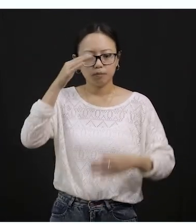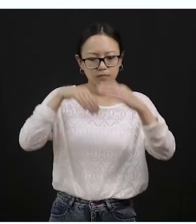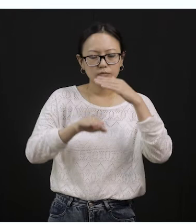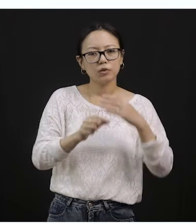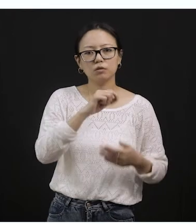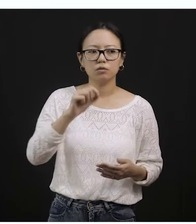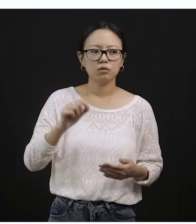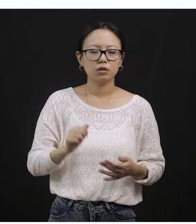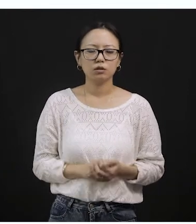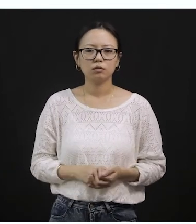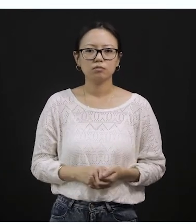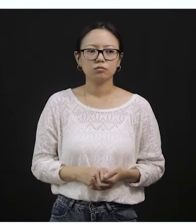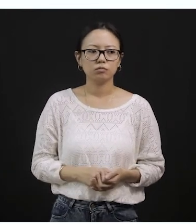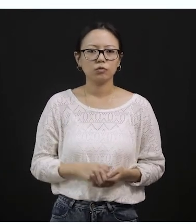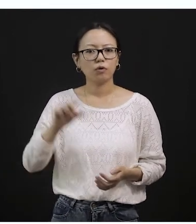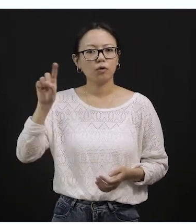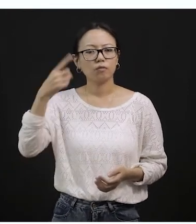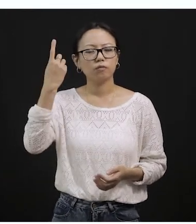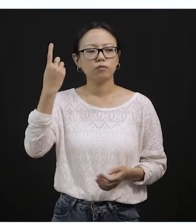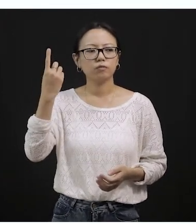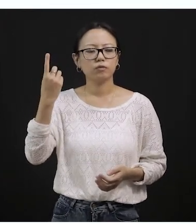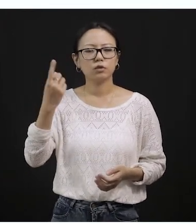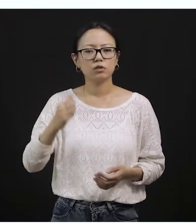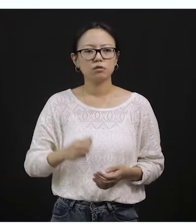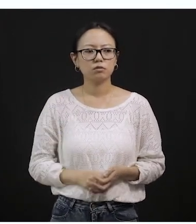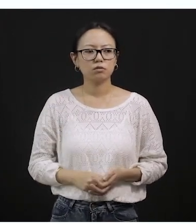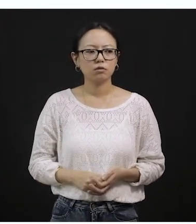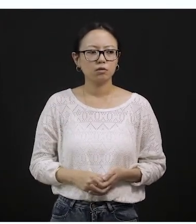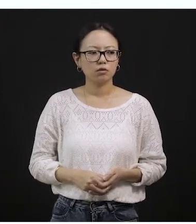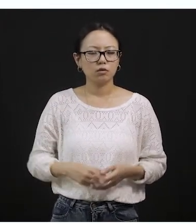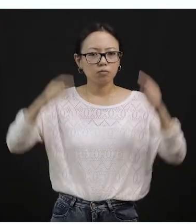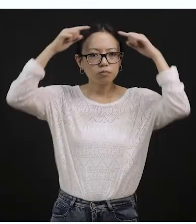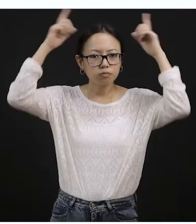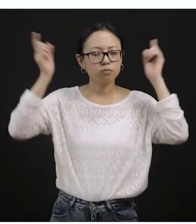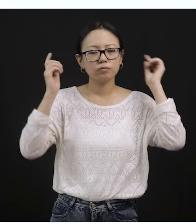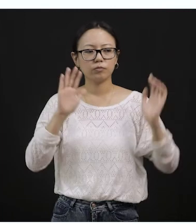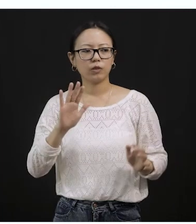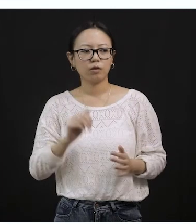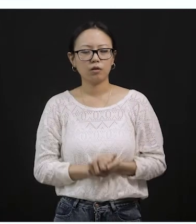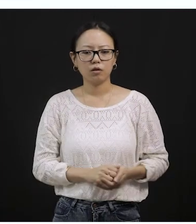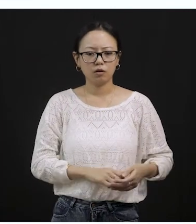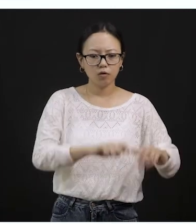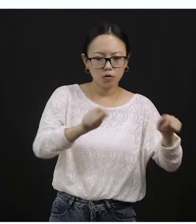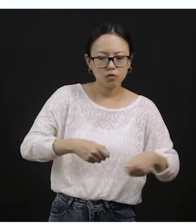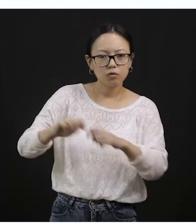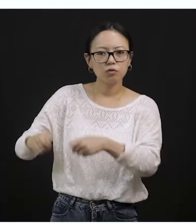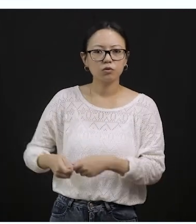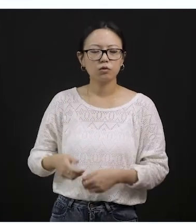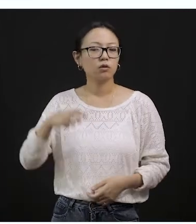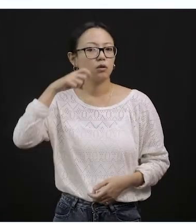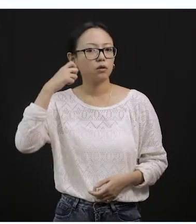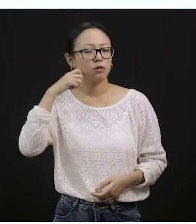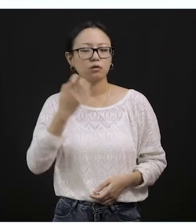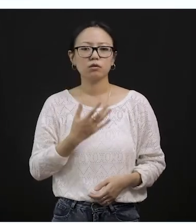wearing a white clothes and a red shirt and a large yellow shoes. So this